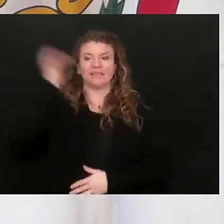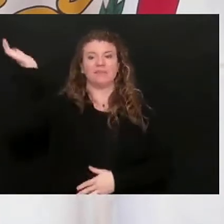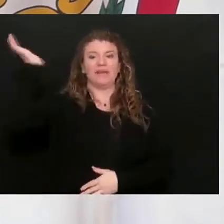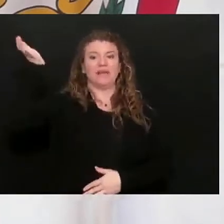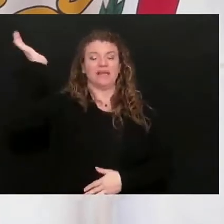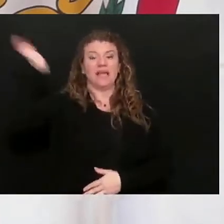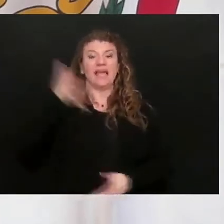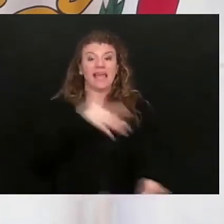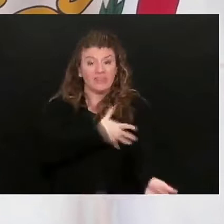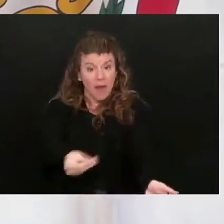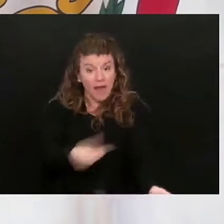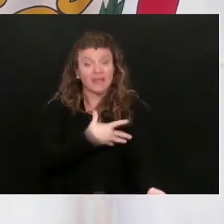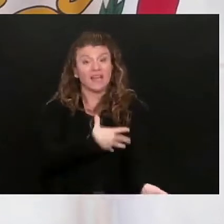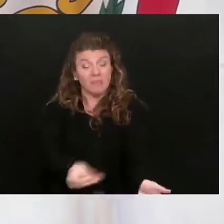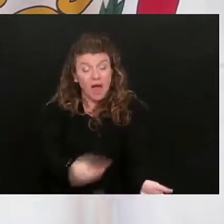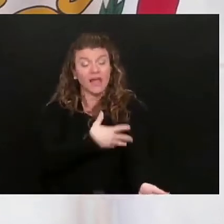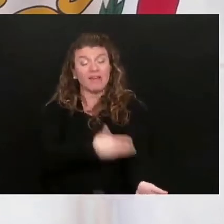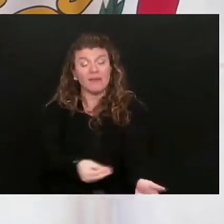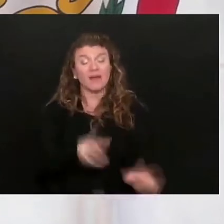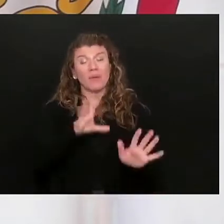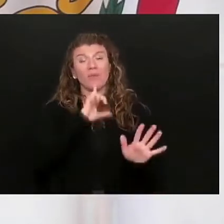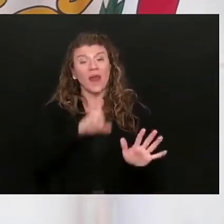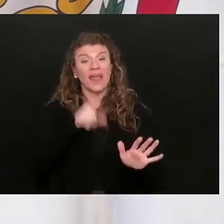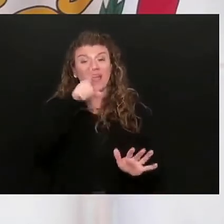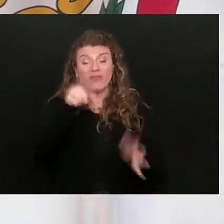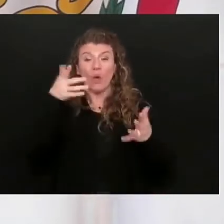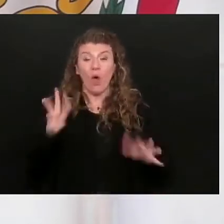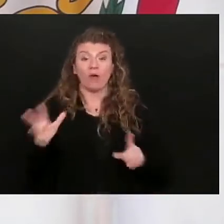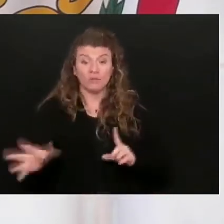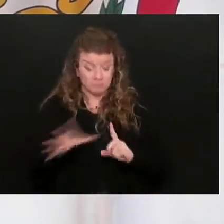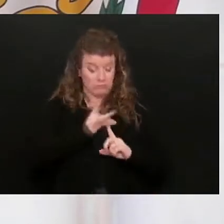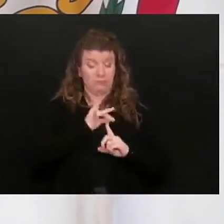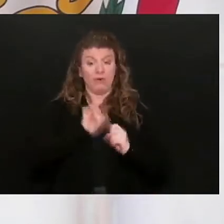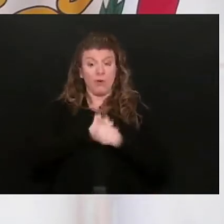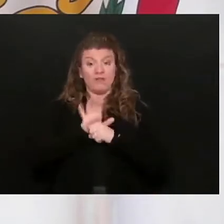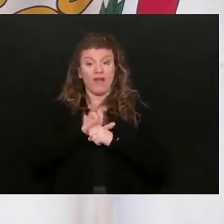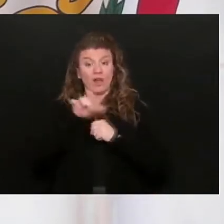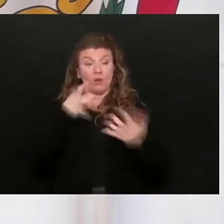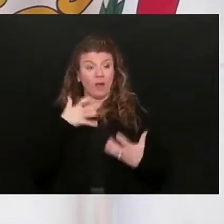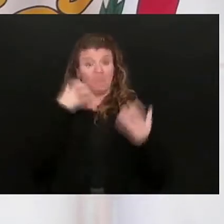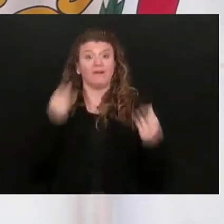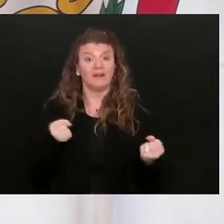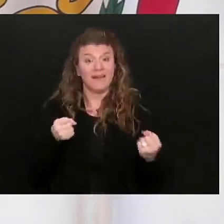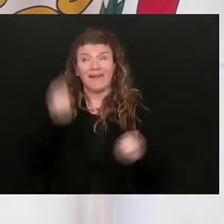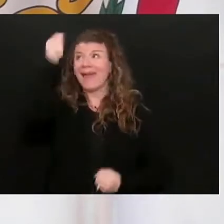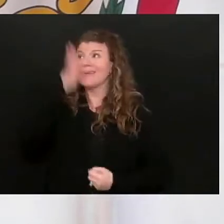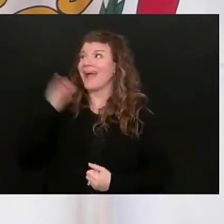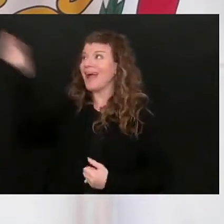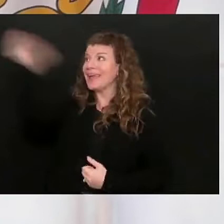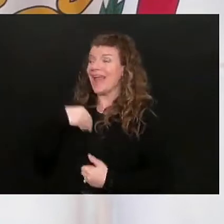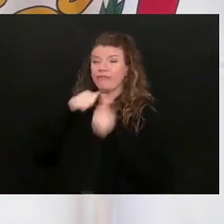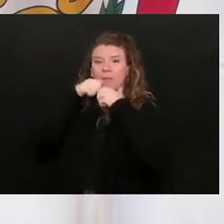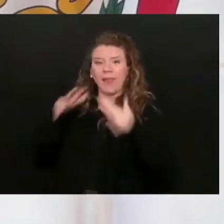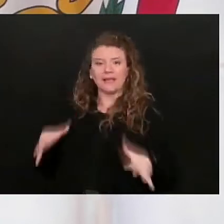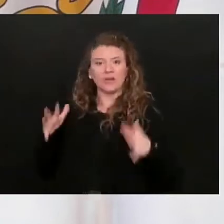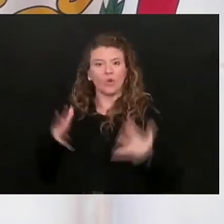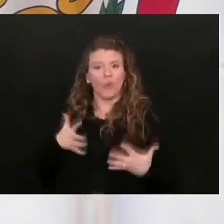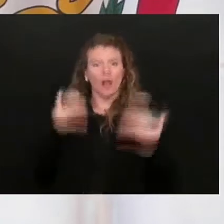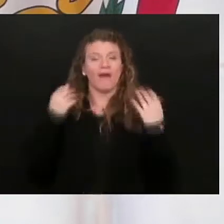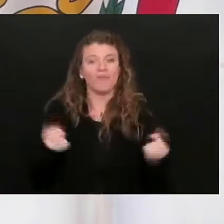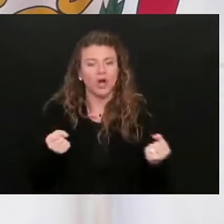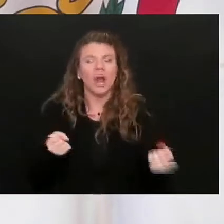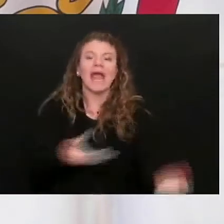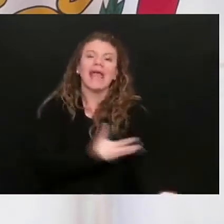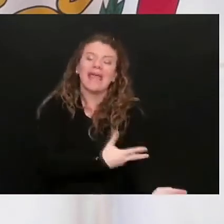give blood, especially if you've recovered from this dreaded disease and God above has blessed you beyond belief. Give